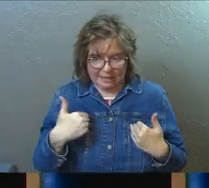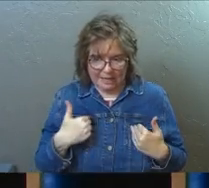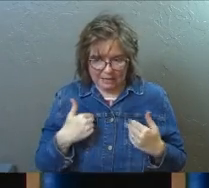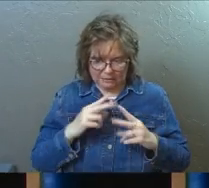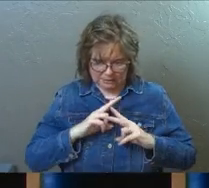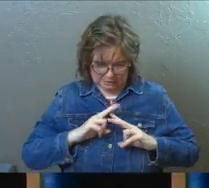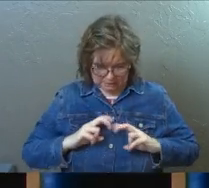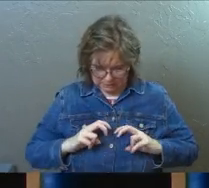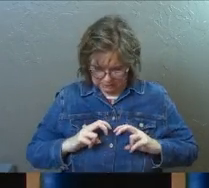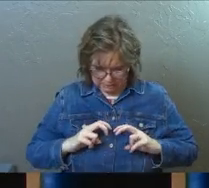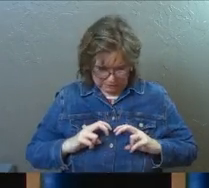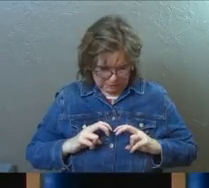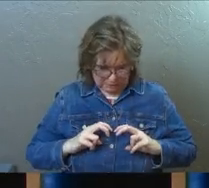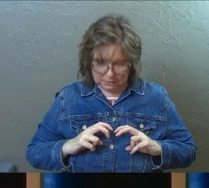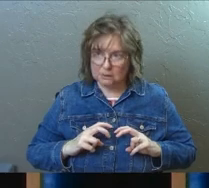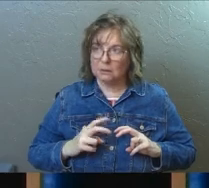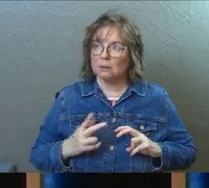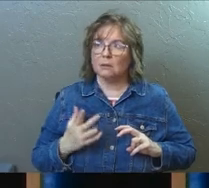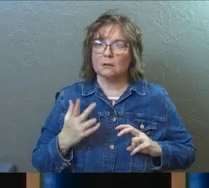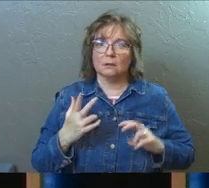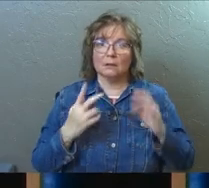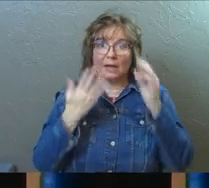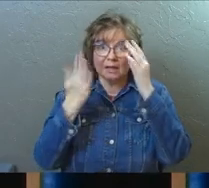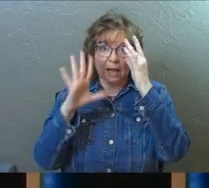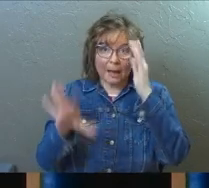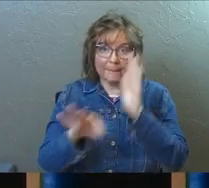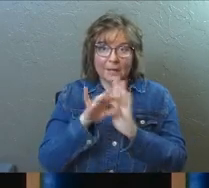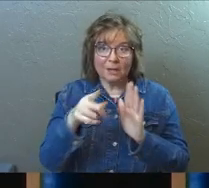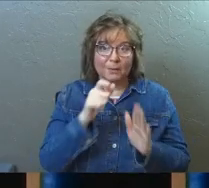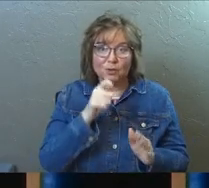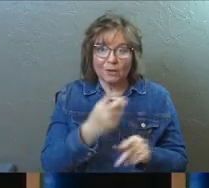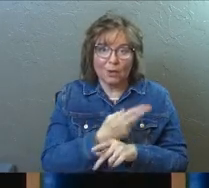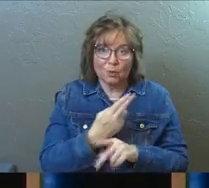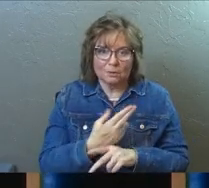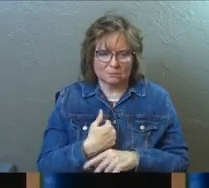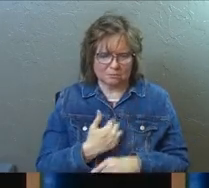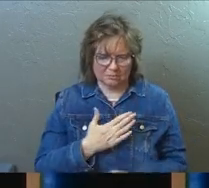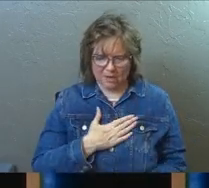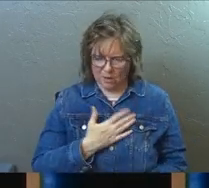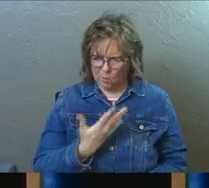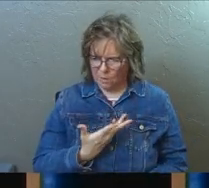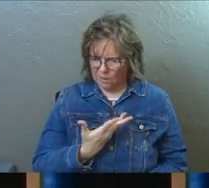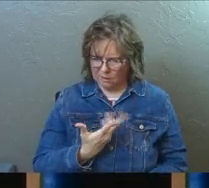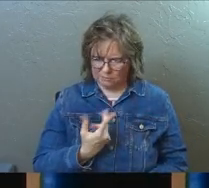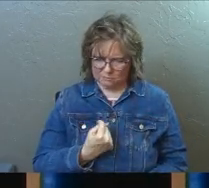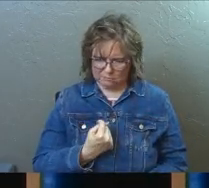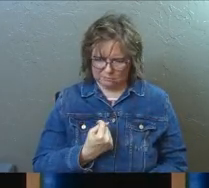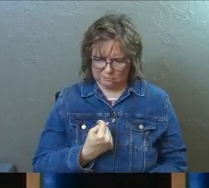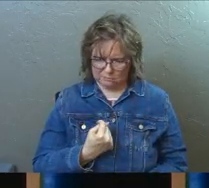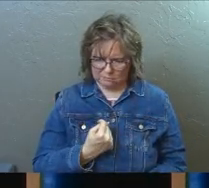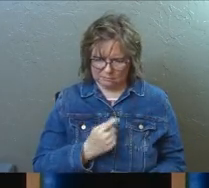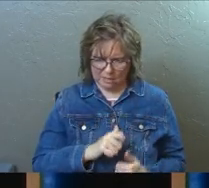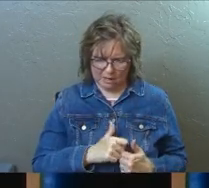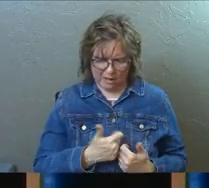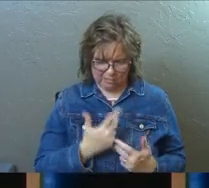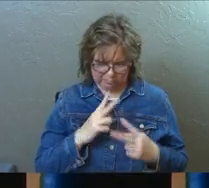kind of stuff and God hand selected, hand picked one for you, and you're not walking in it yet. So how do I get there?